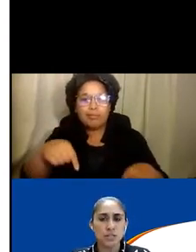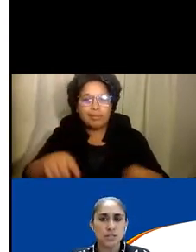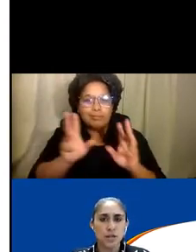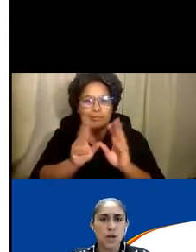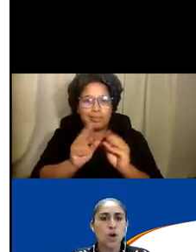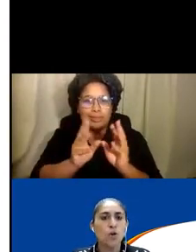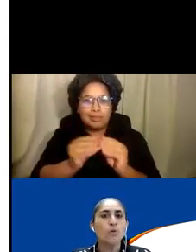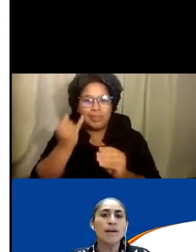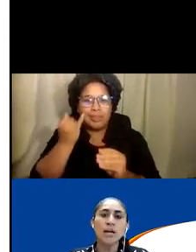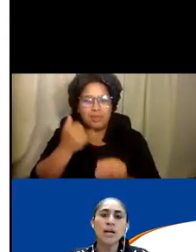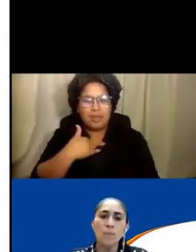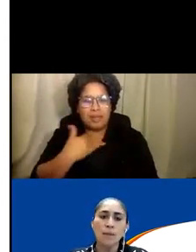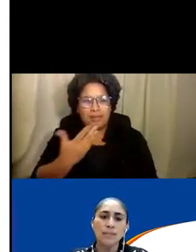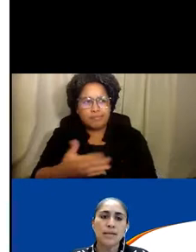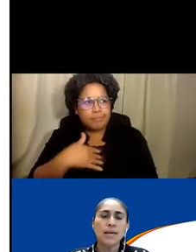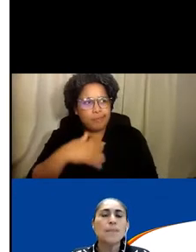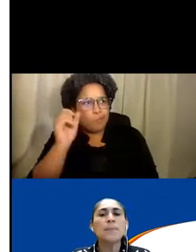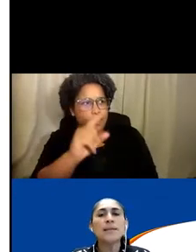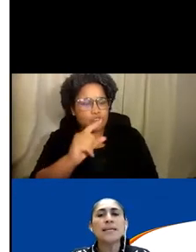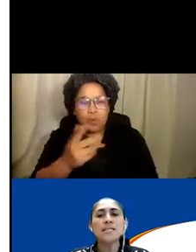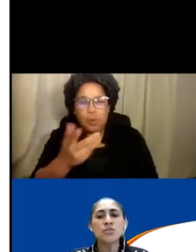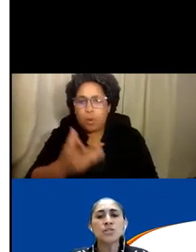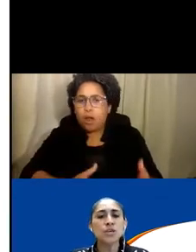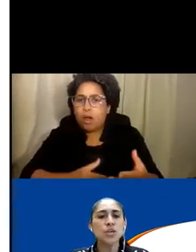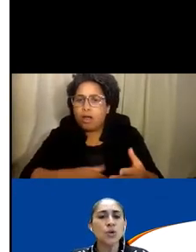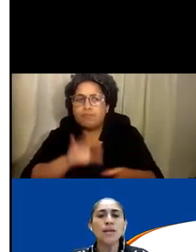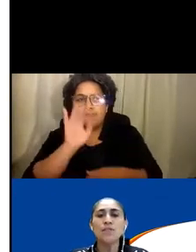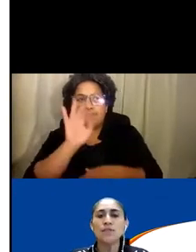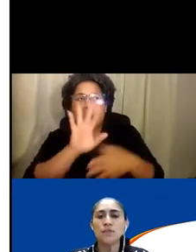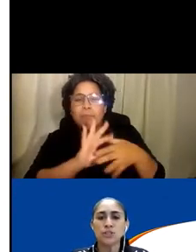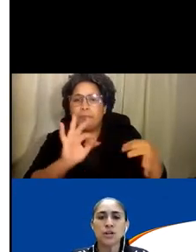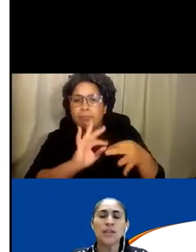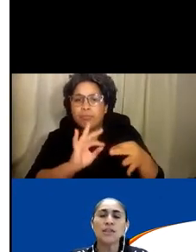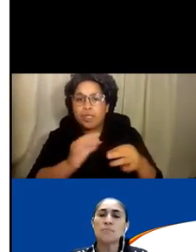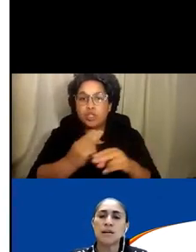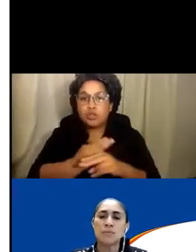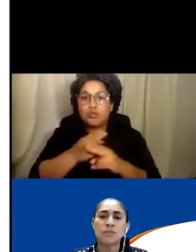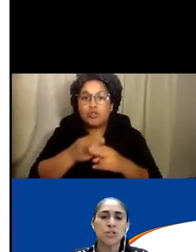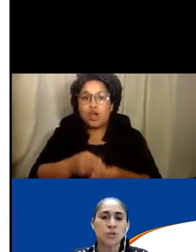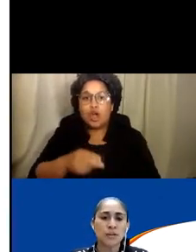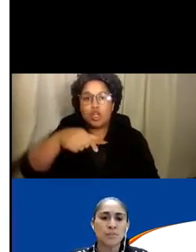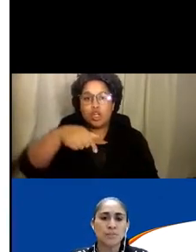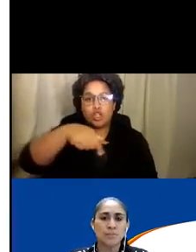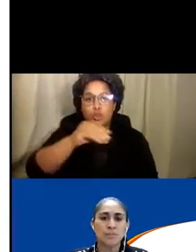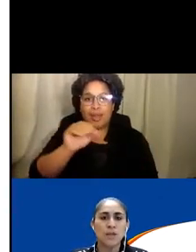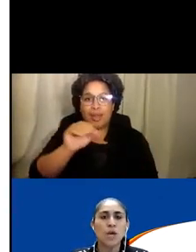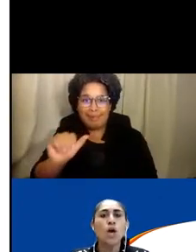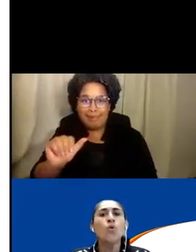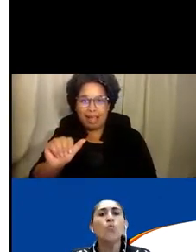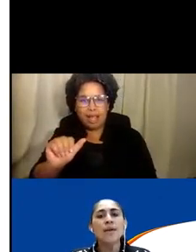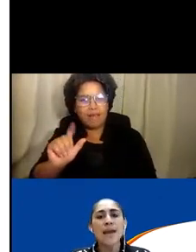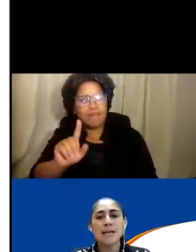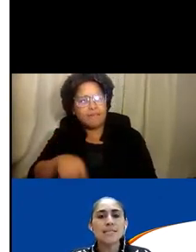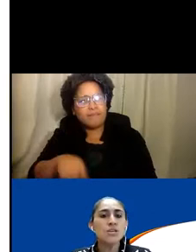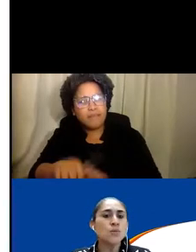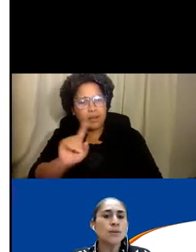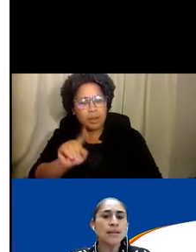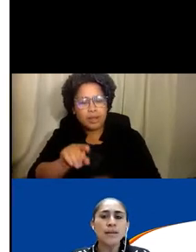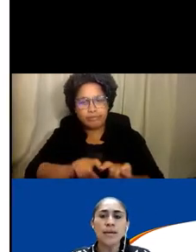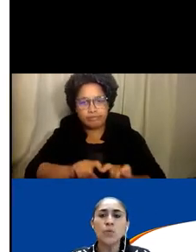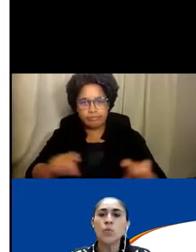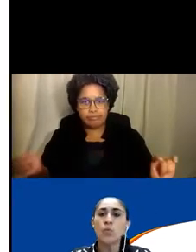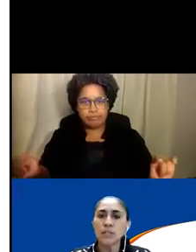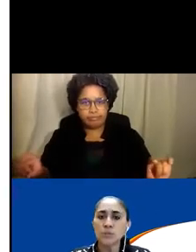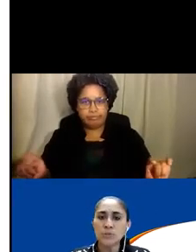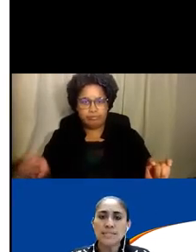questions or provide a comment, please use the Q&A feature at the bottom of your screen. We ask that you